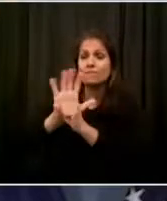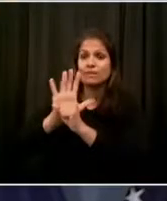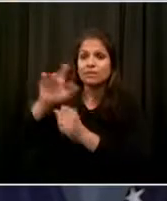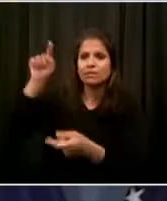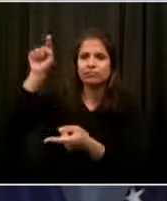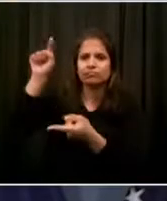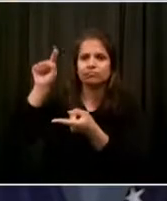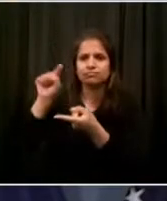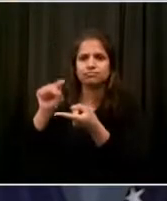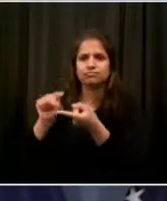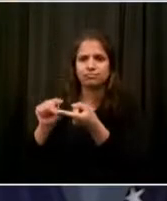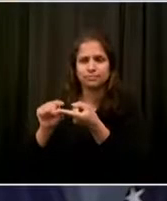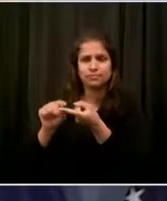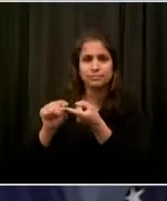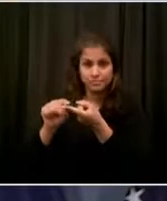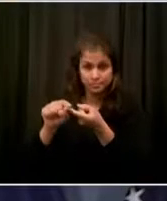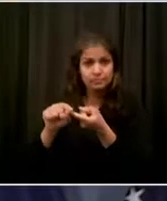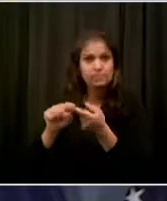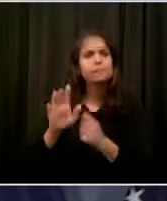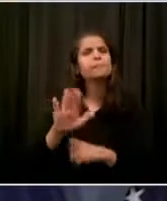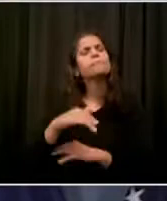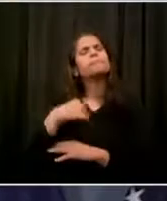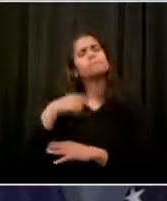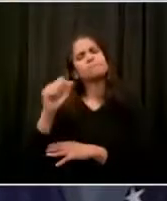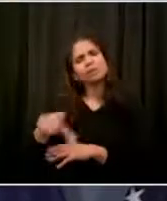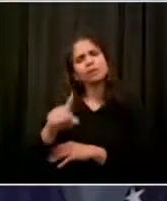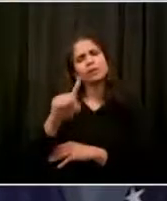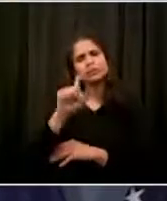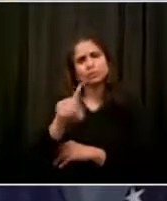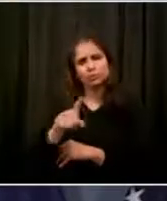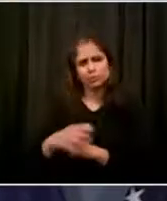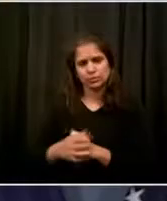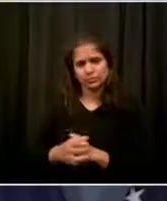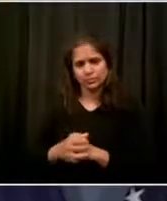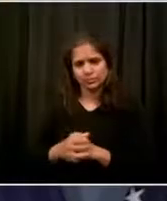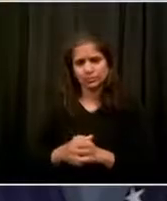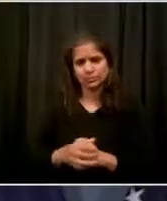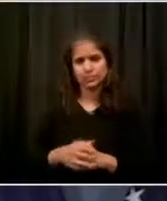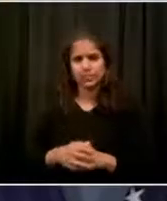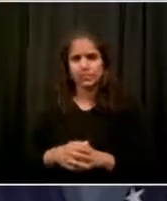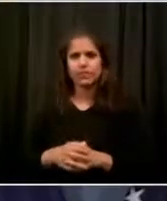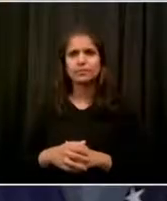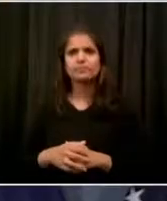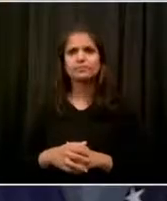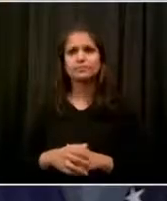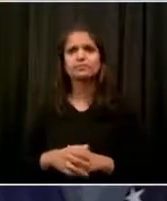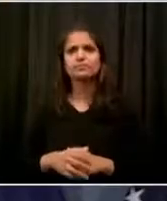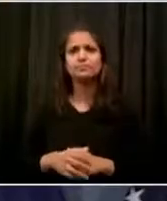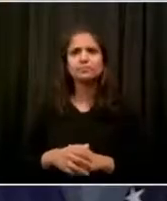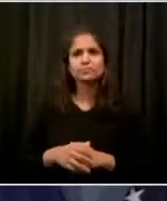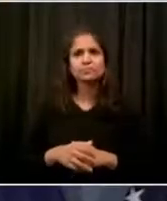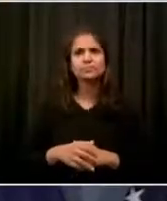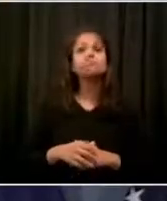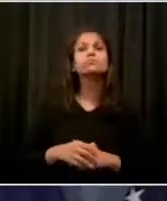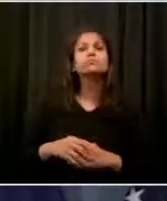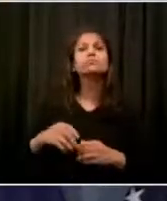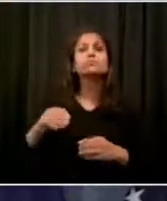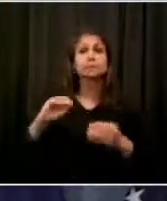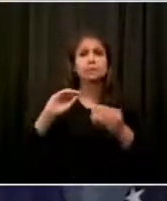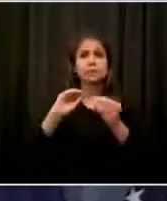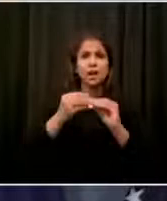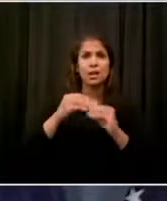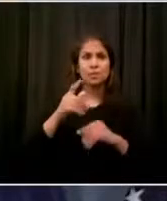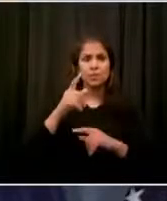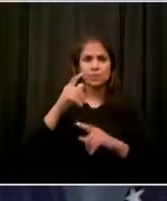figure would the city have to get down to in order to declare that we've reached a low transmission rate and say that the program has worked? And by what